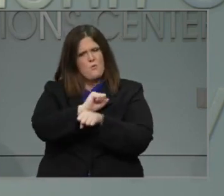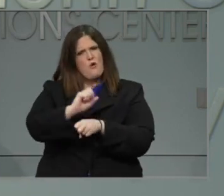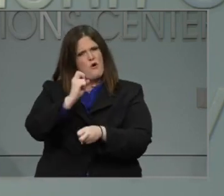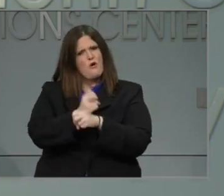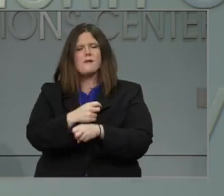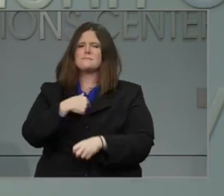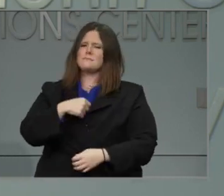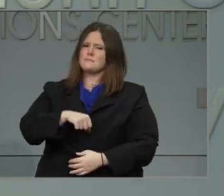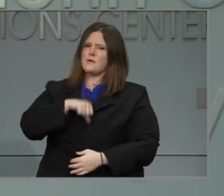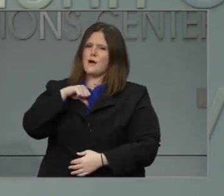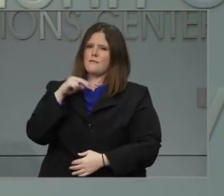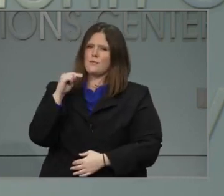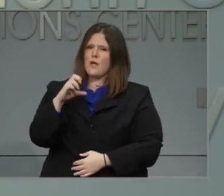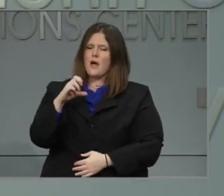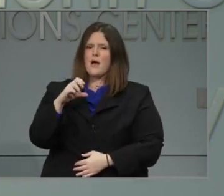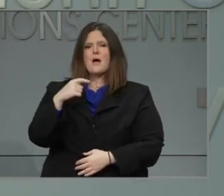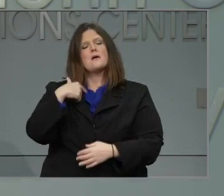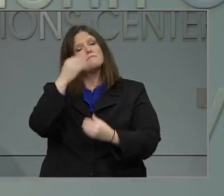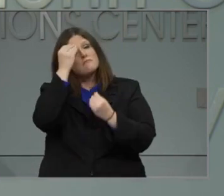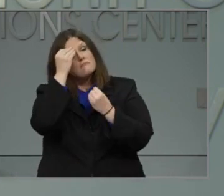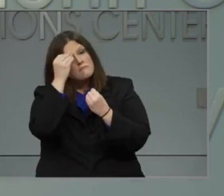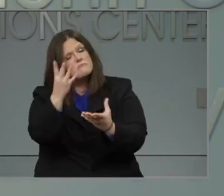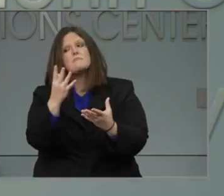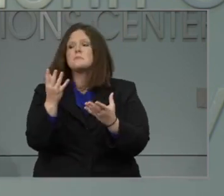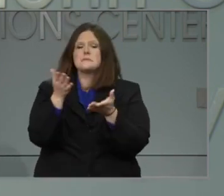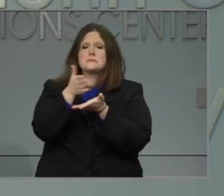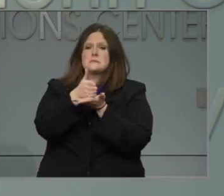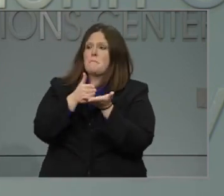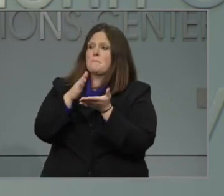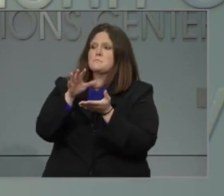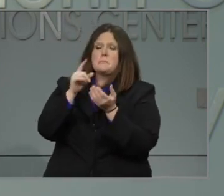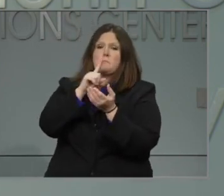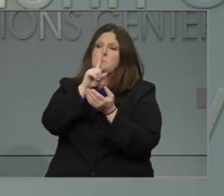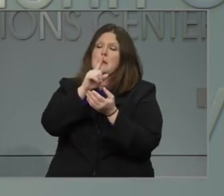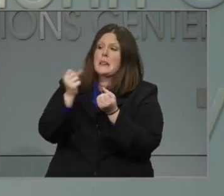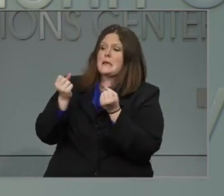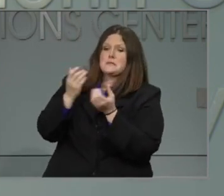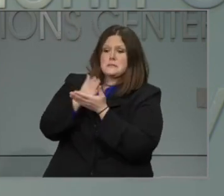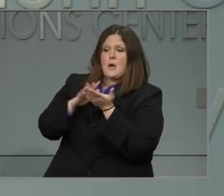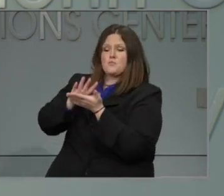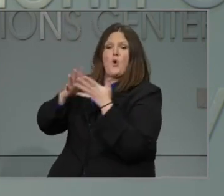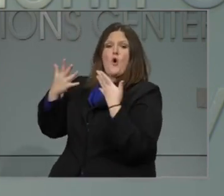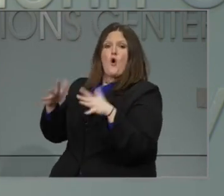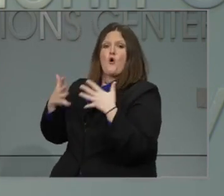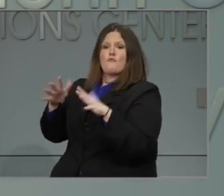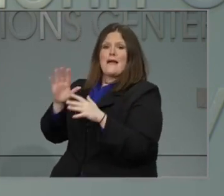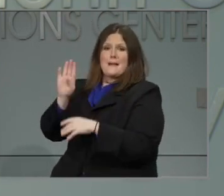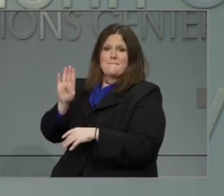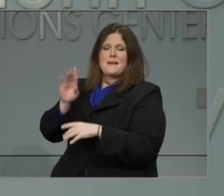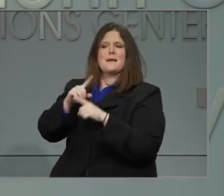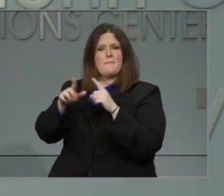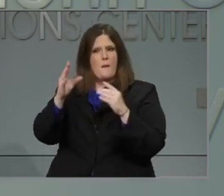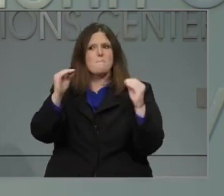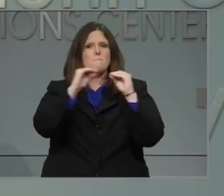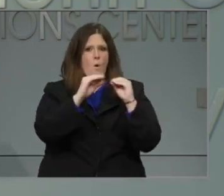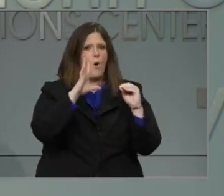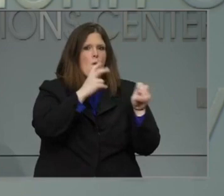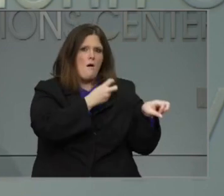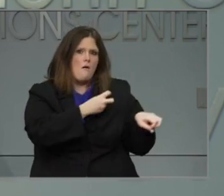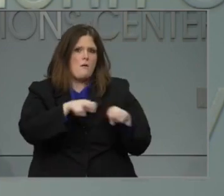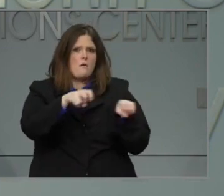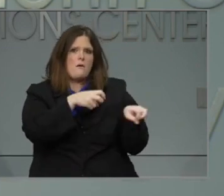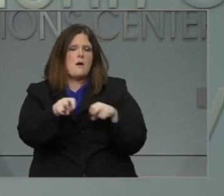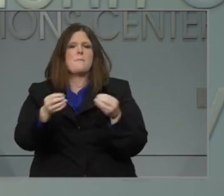districts are moving soon to in-person instruction under Plan B with strong safety measures. We anticipate